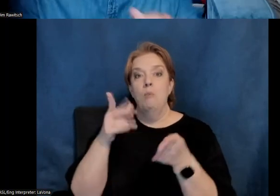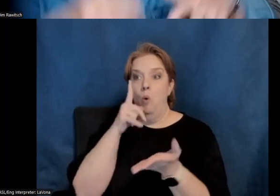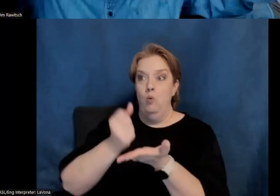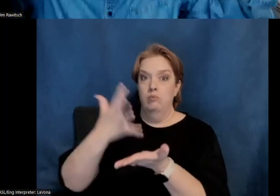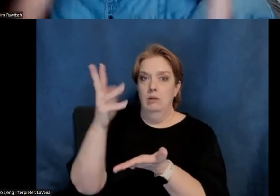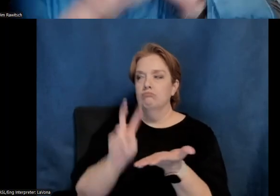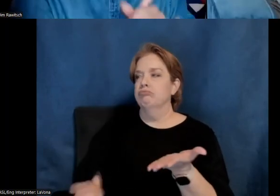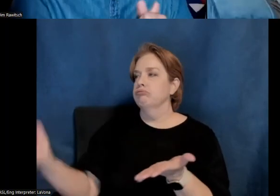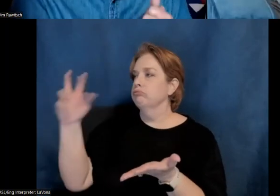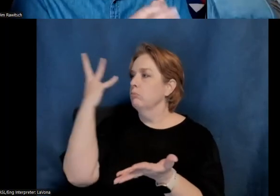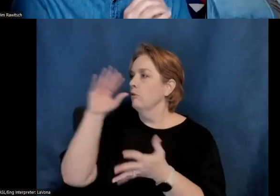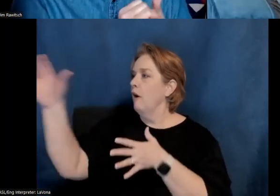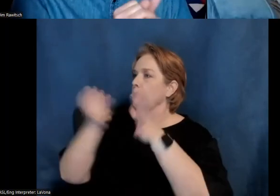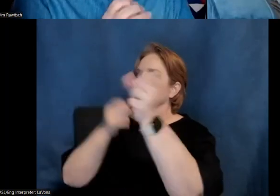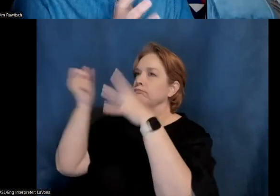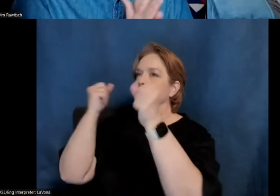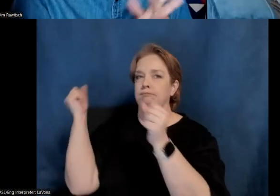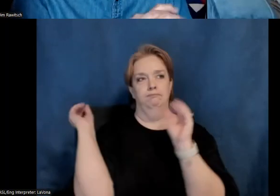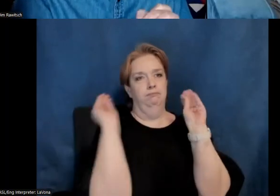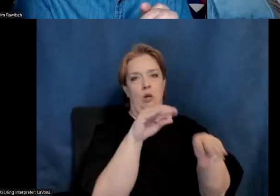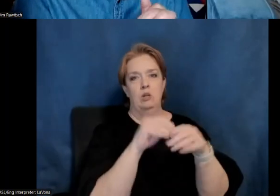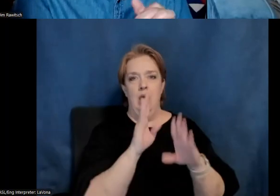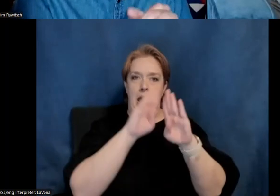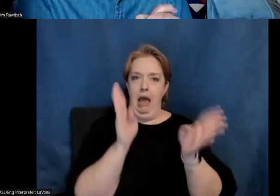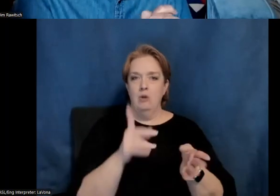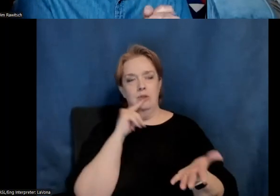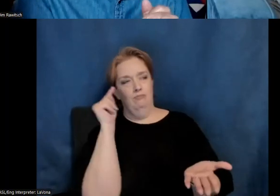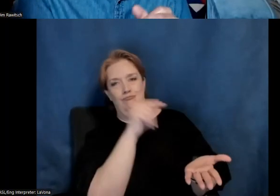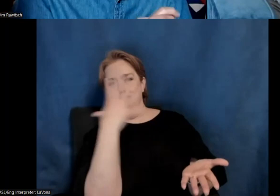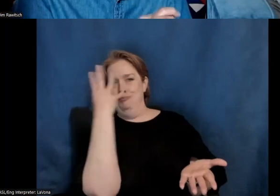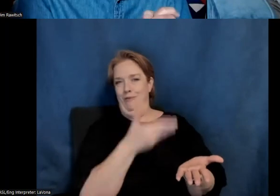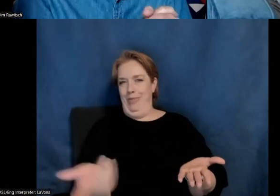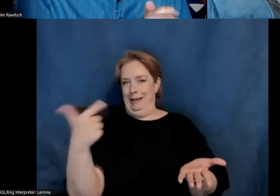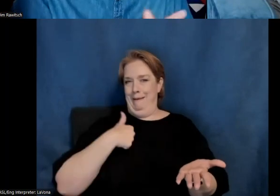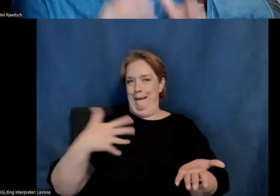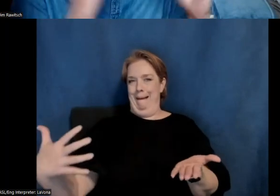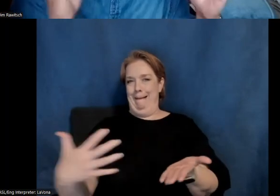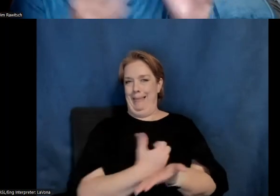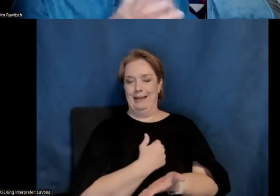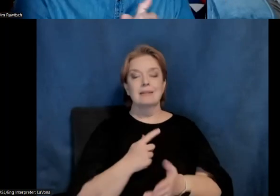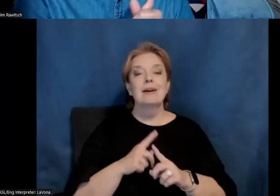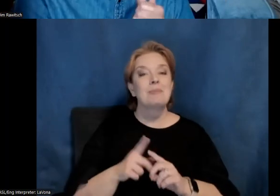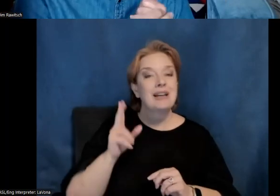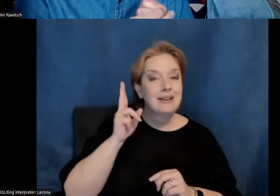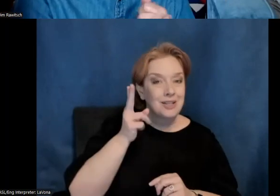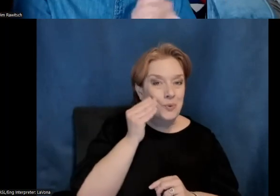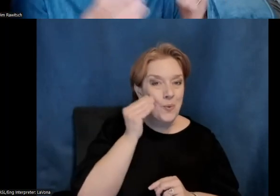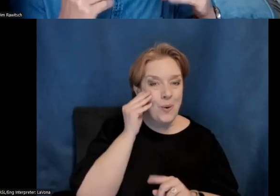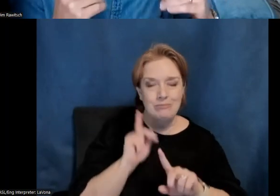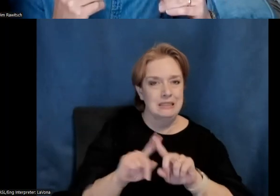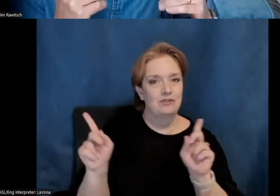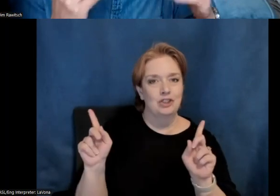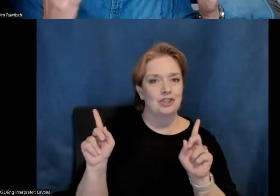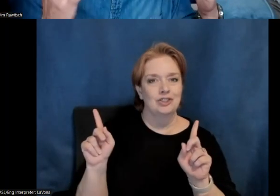together in a house and says, look at all the beautiful stuff I collected. The thing that you get with a, uh, with a historic home where an artist actually lived is